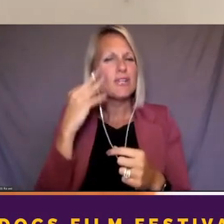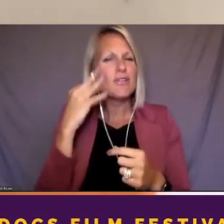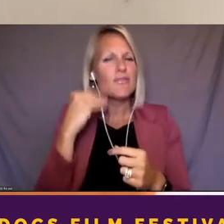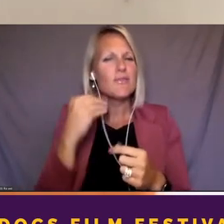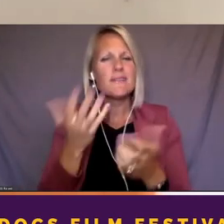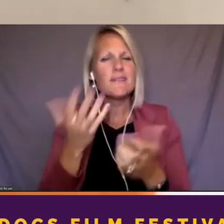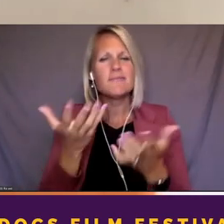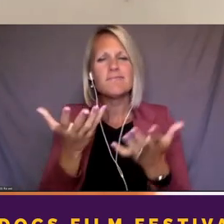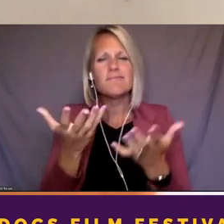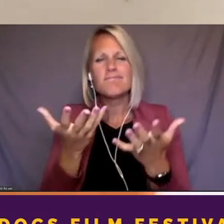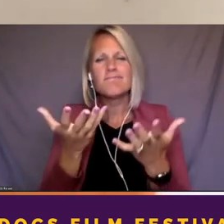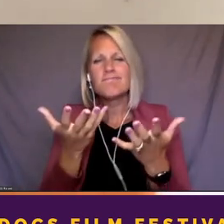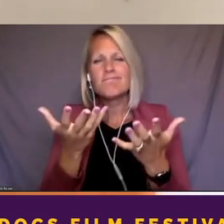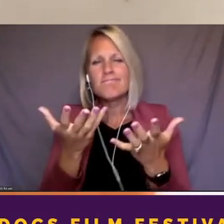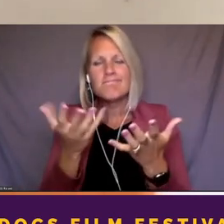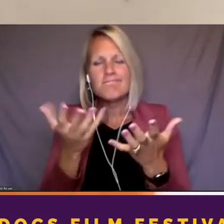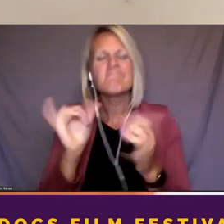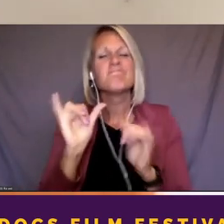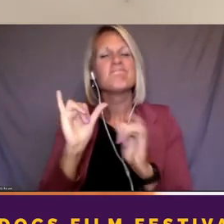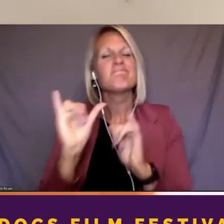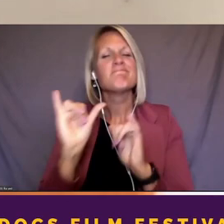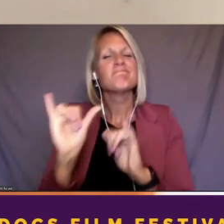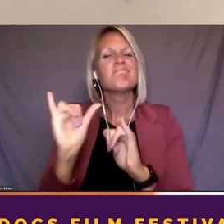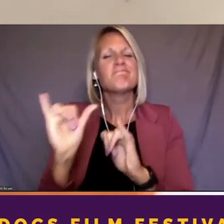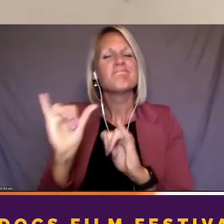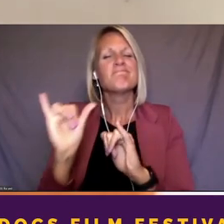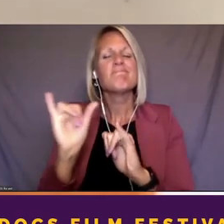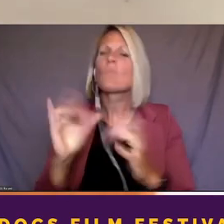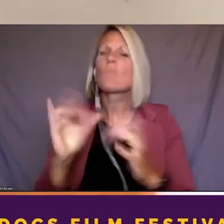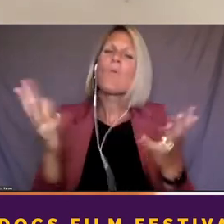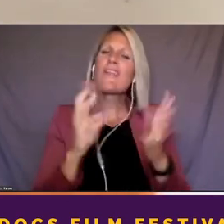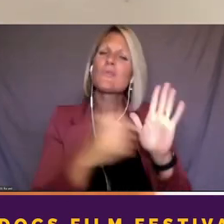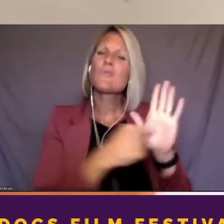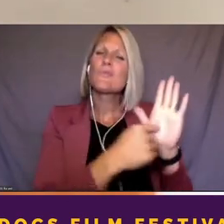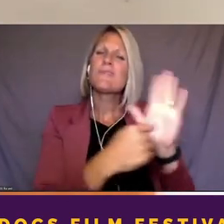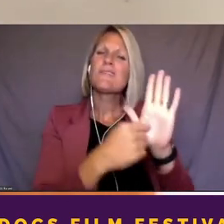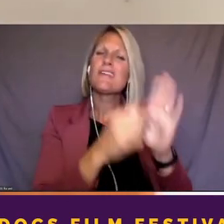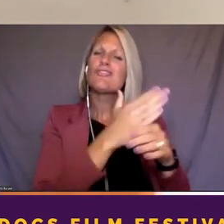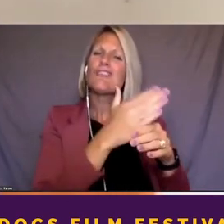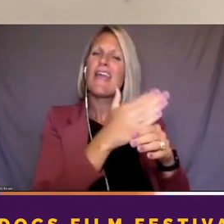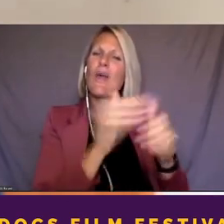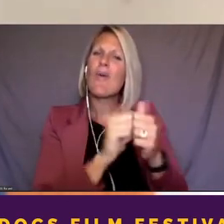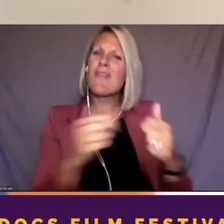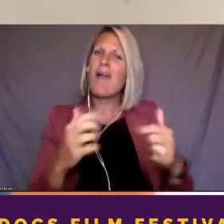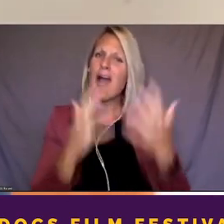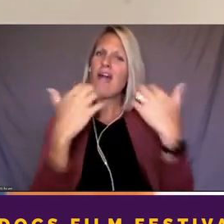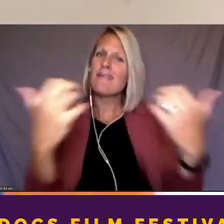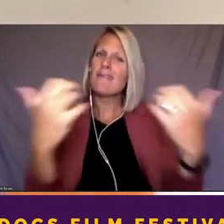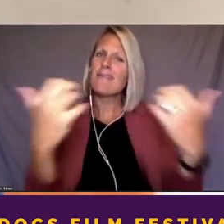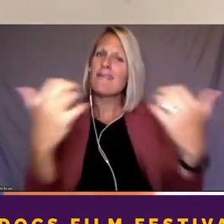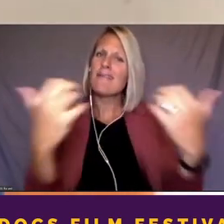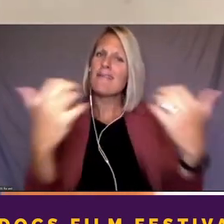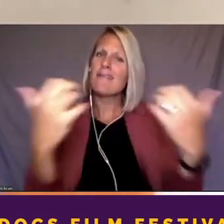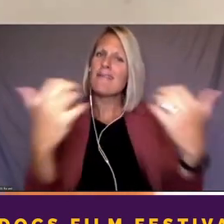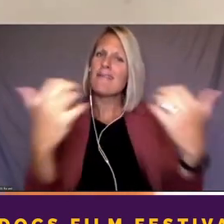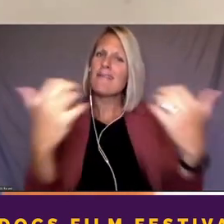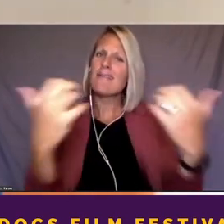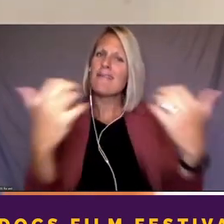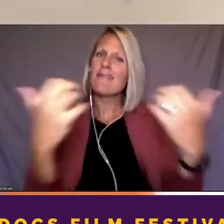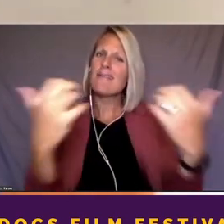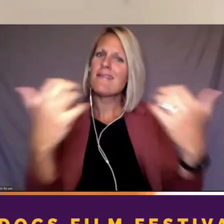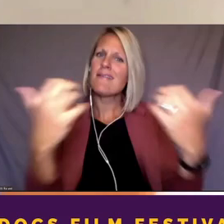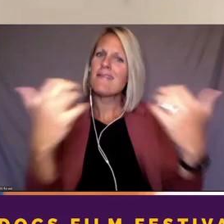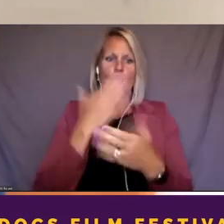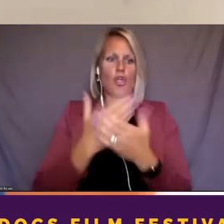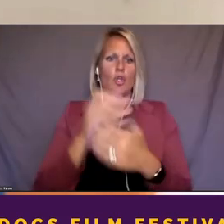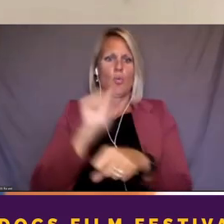the audience about like, you know, how do you set yourself up well, to do this work, if you don't have the apparatus of frontline or